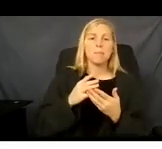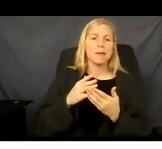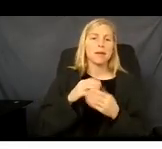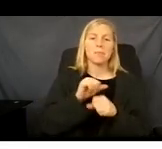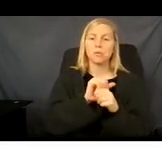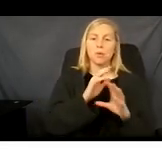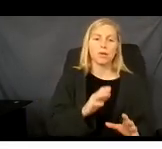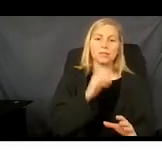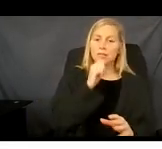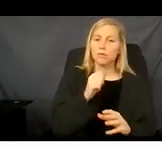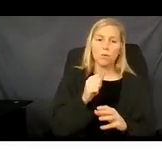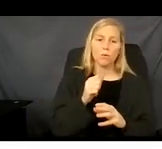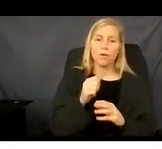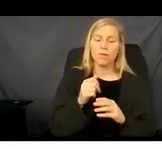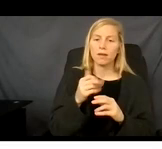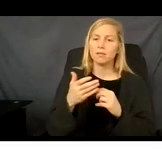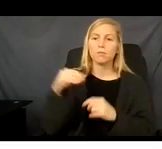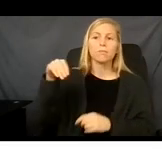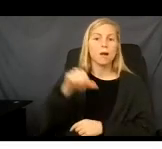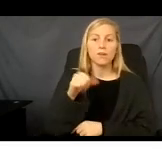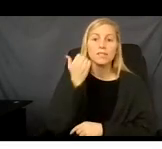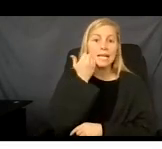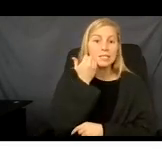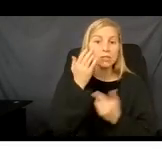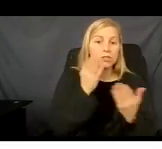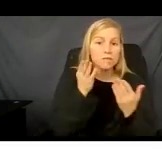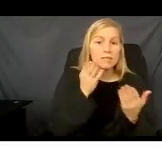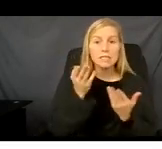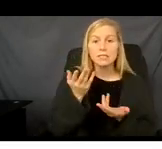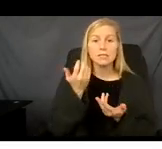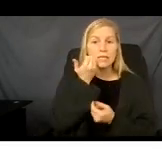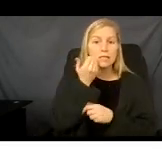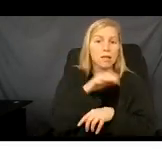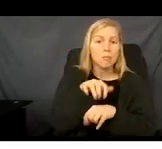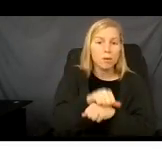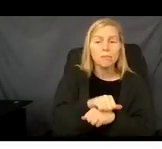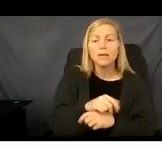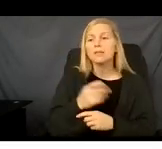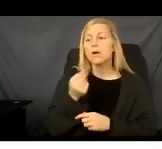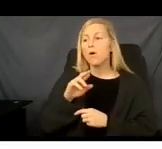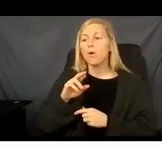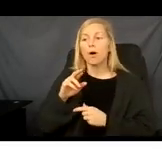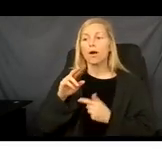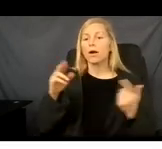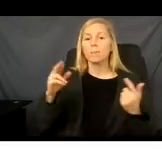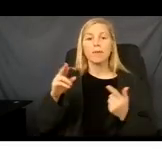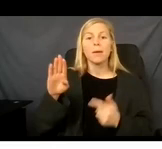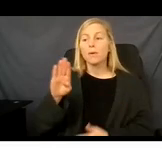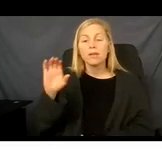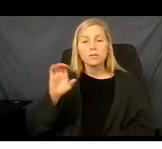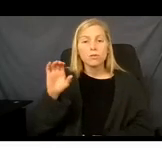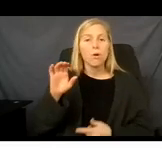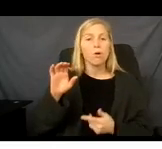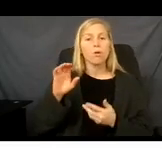services. Some employers coverage might also not cover your family planning services. You